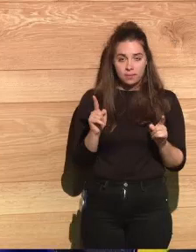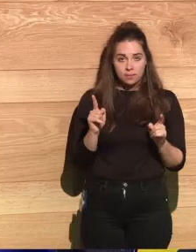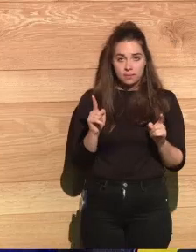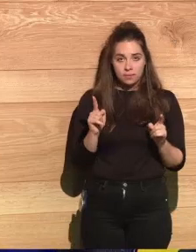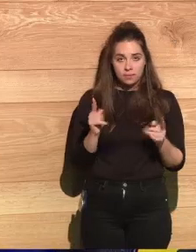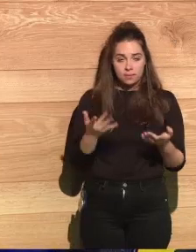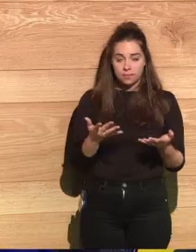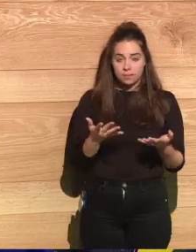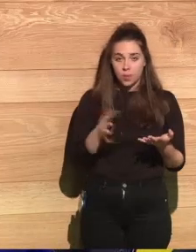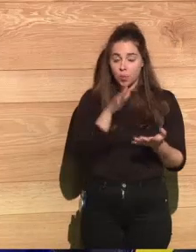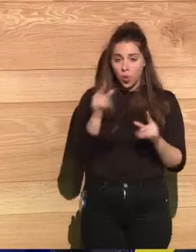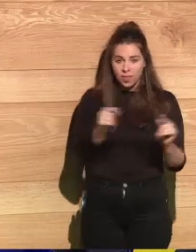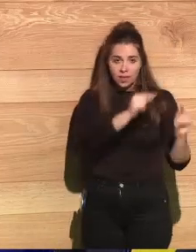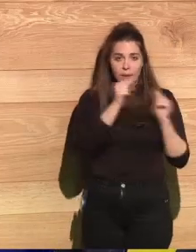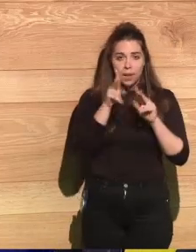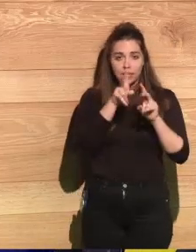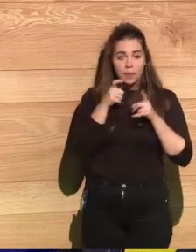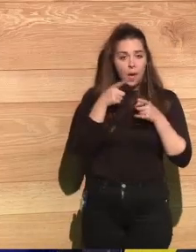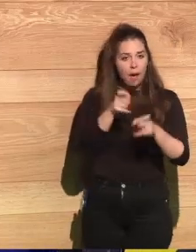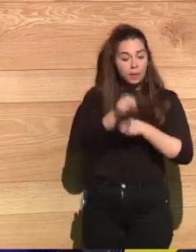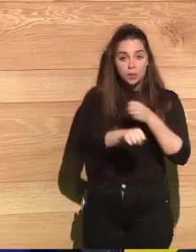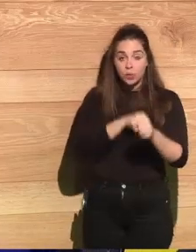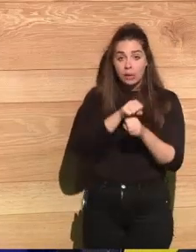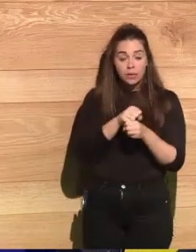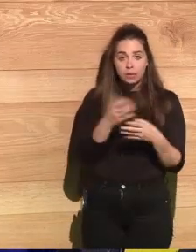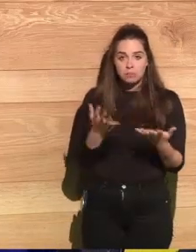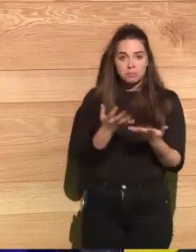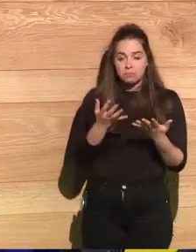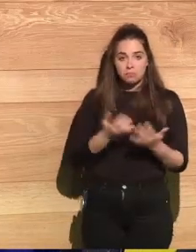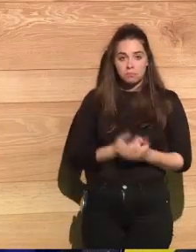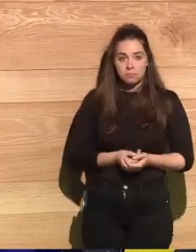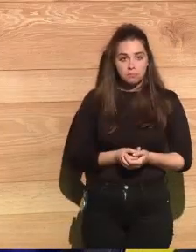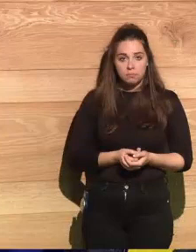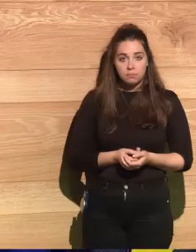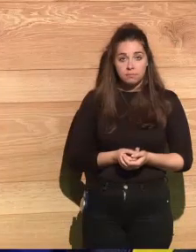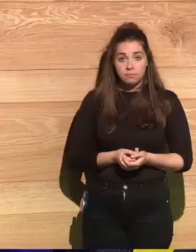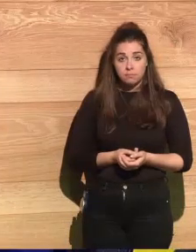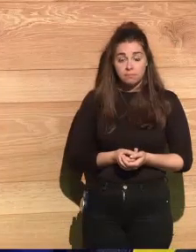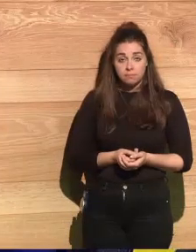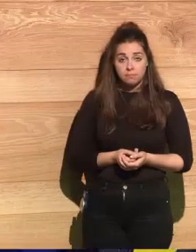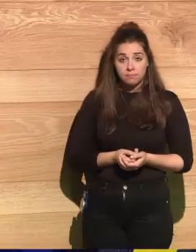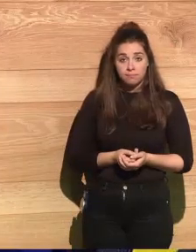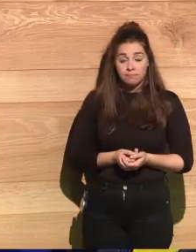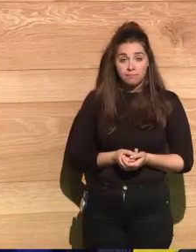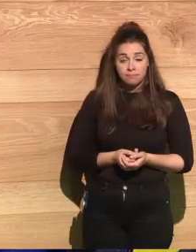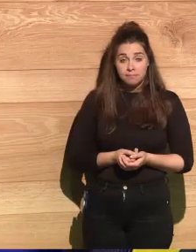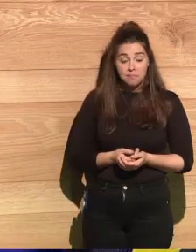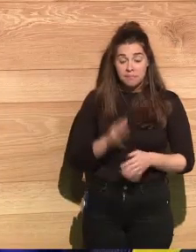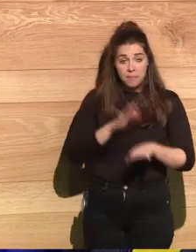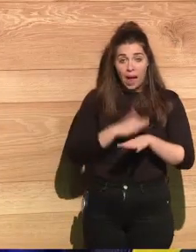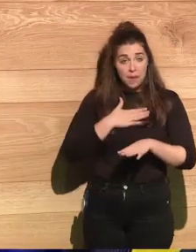nuclear weapons is really insanity to me.